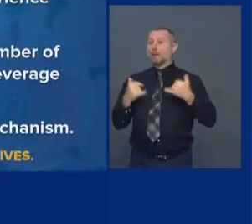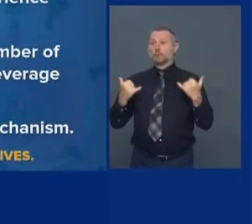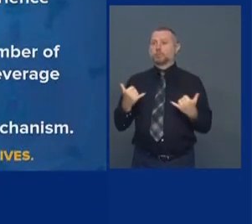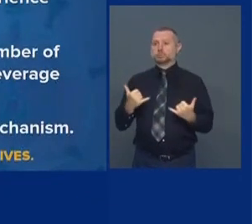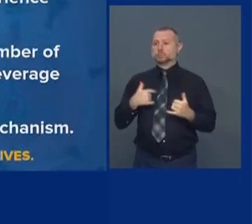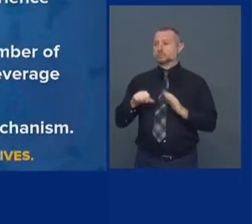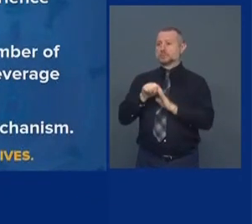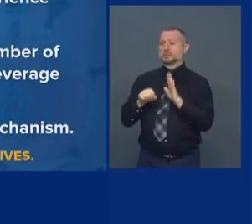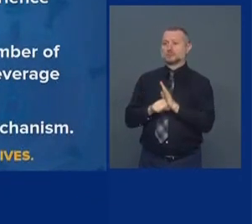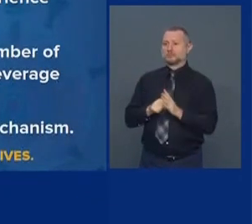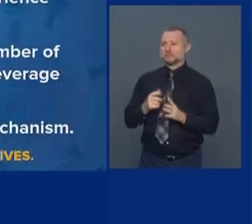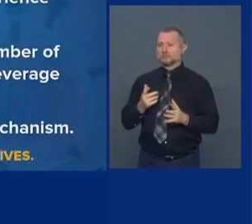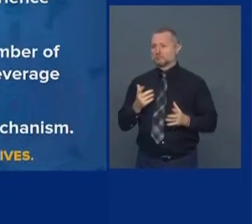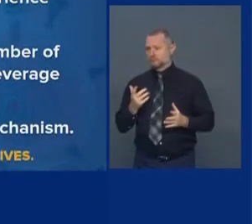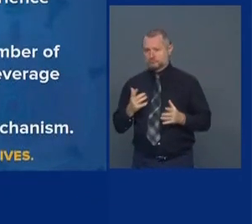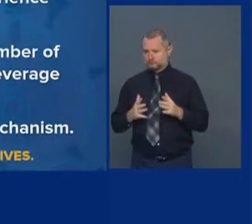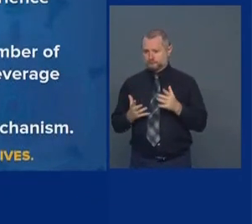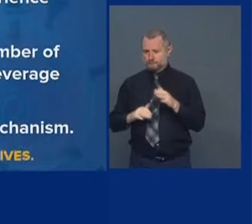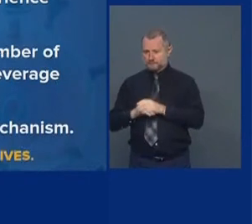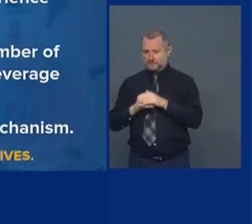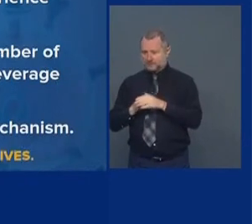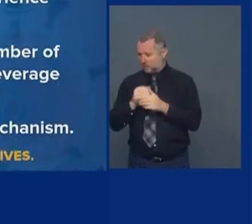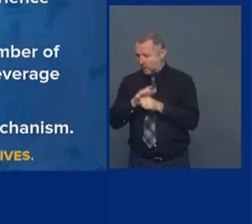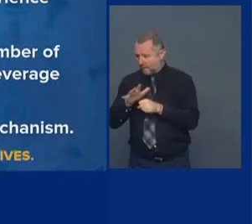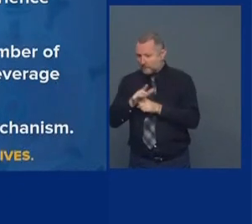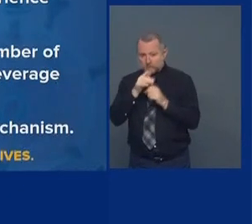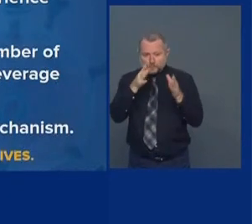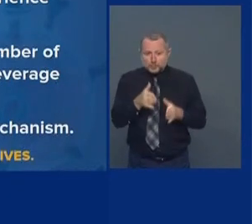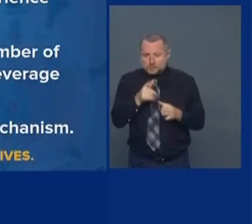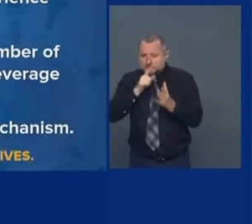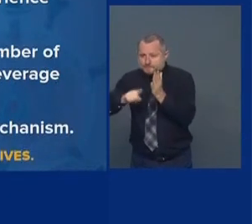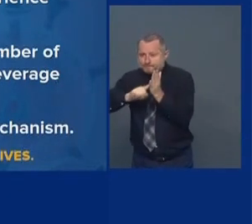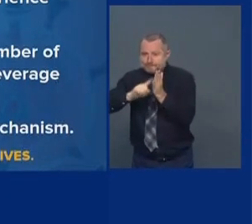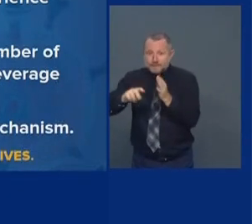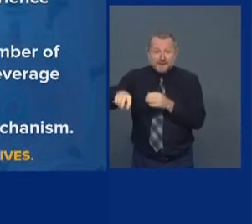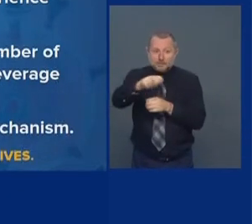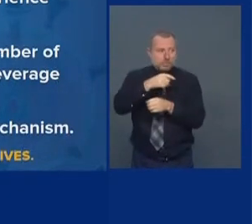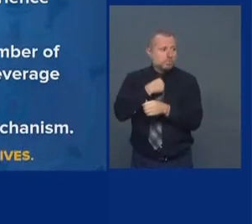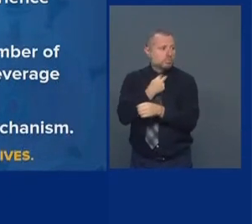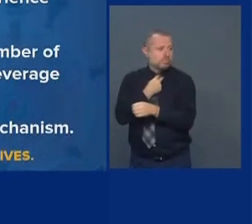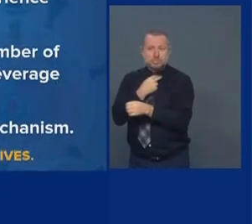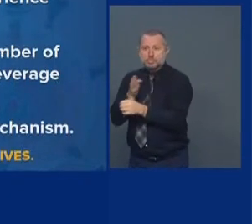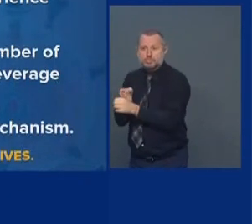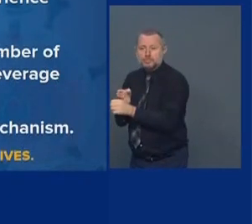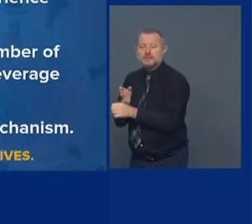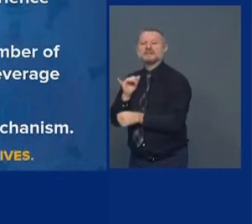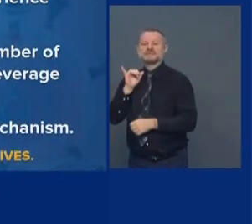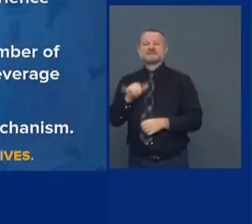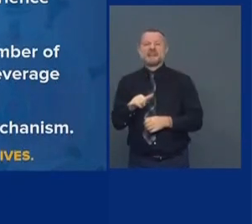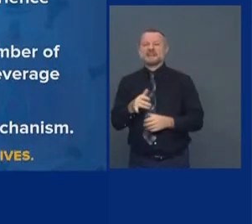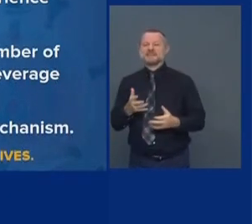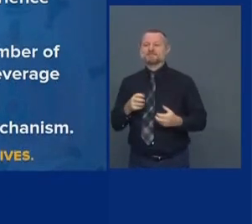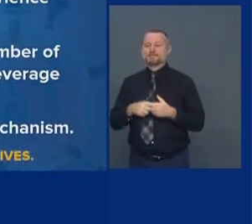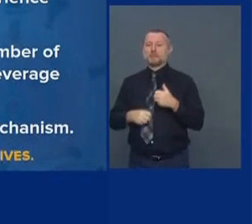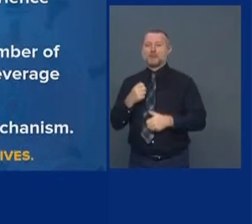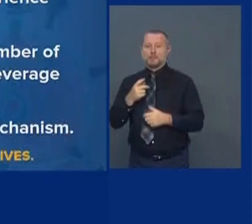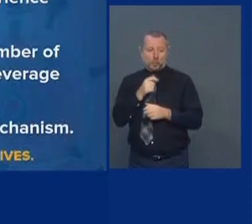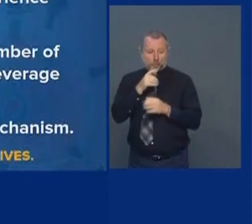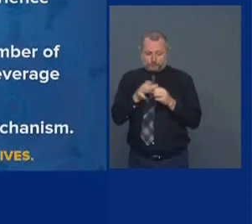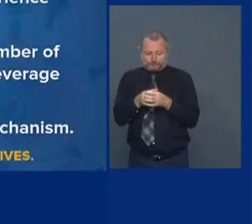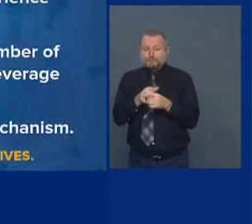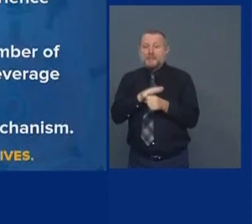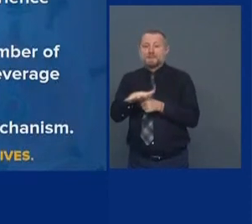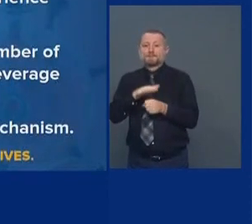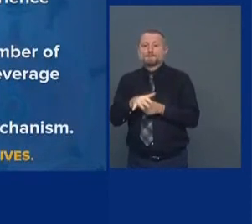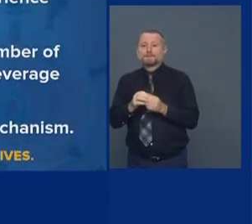capacity for enforcement. That's the issue that we're dealing with. I